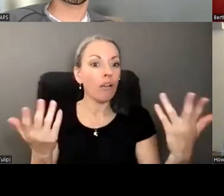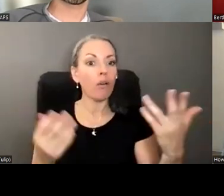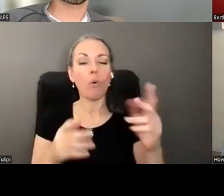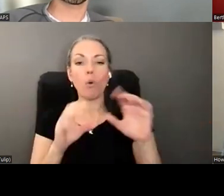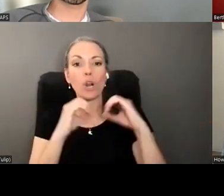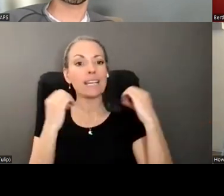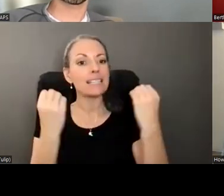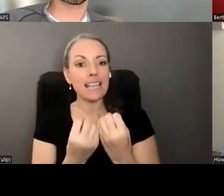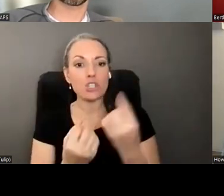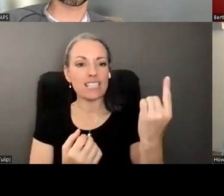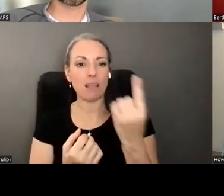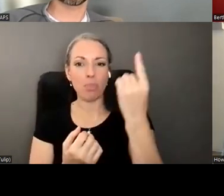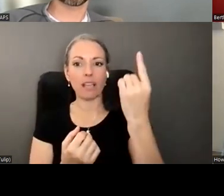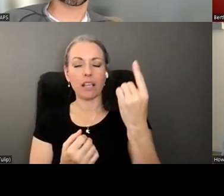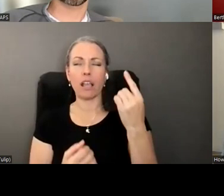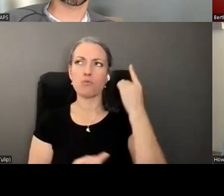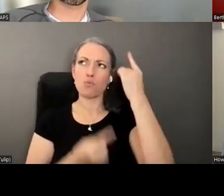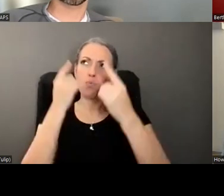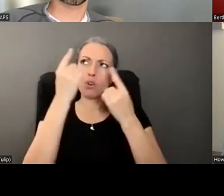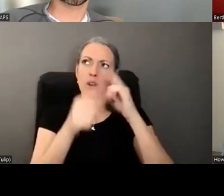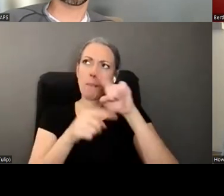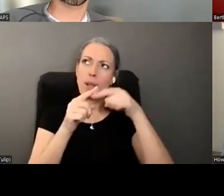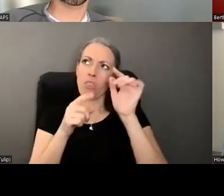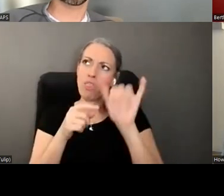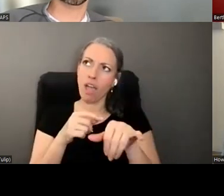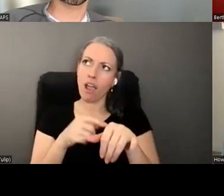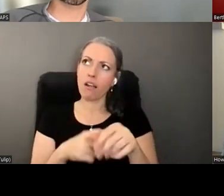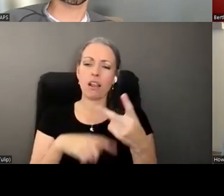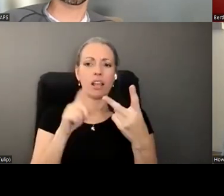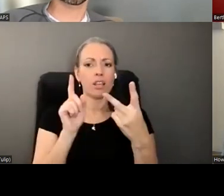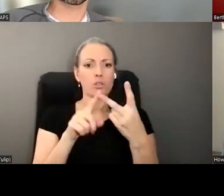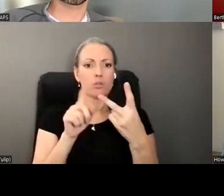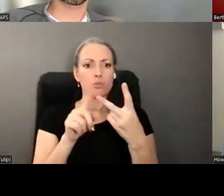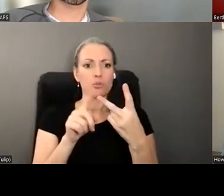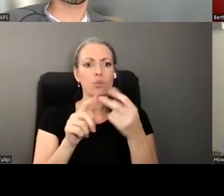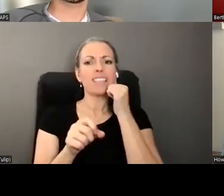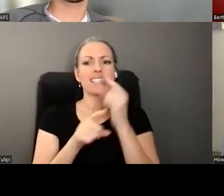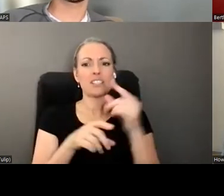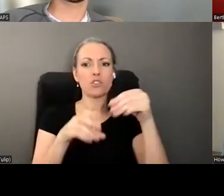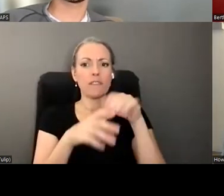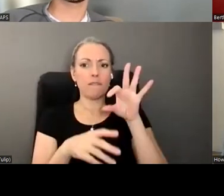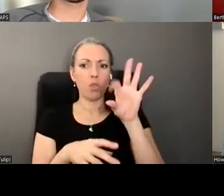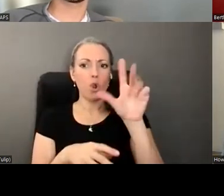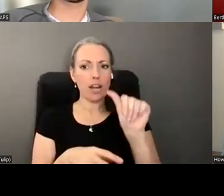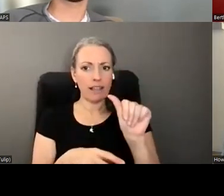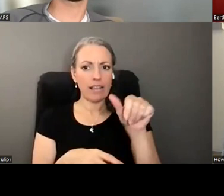I would wonder about that and then too the sister in Florida is she interested in him